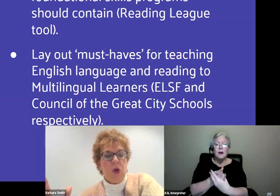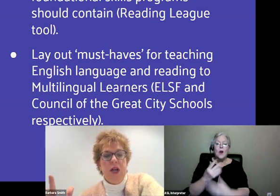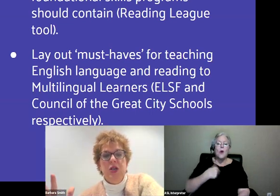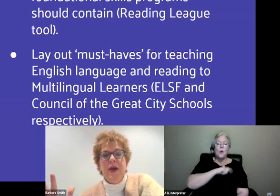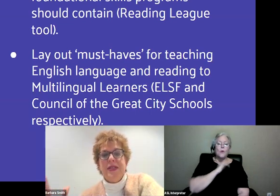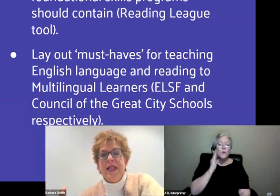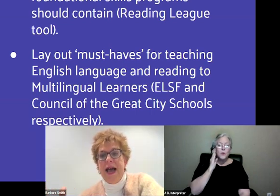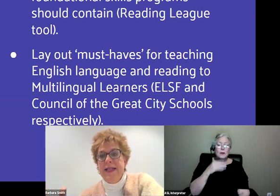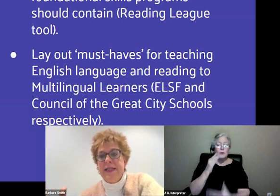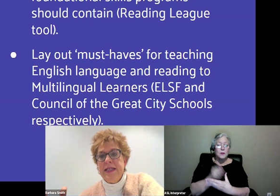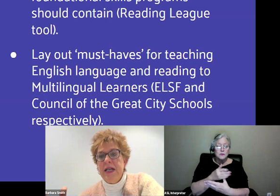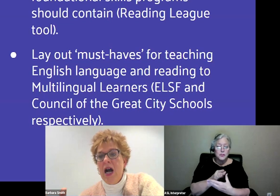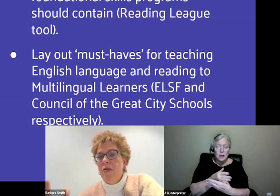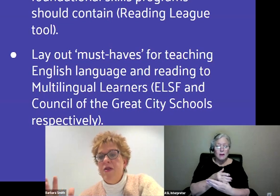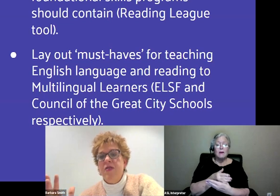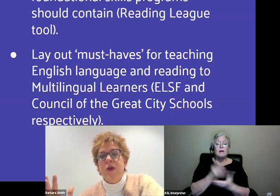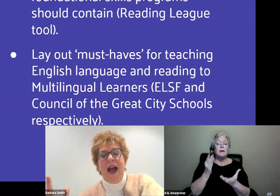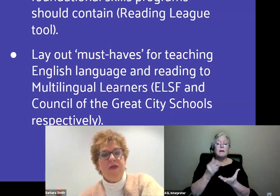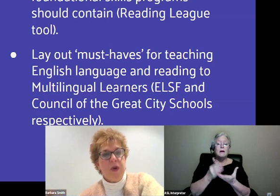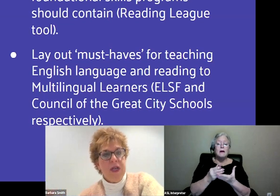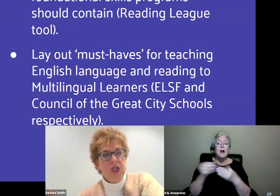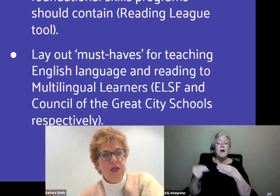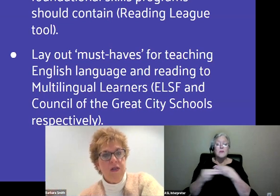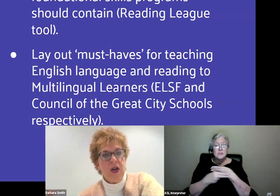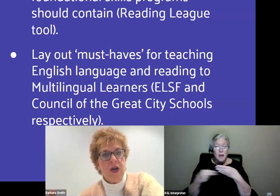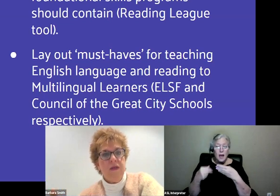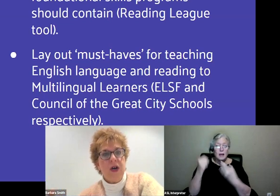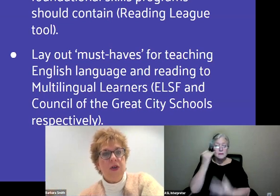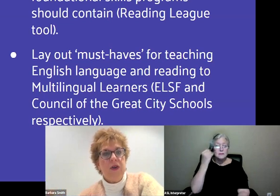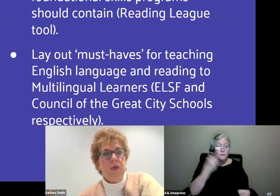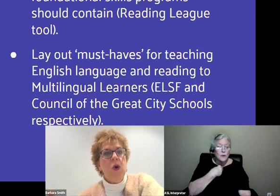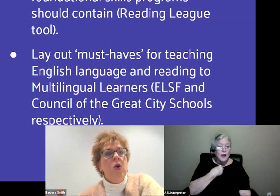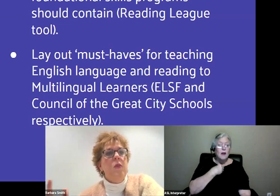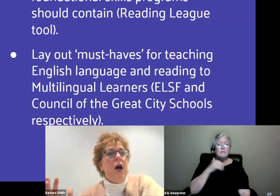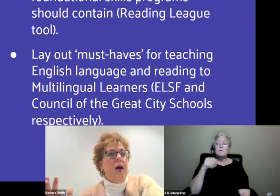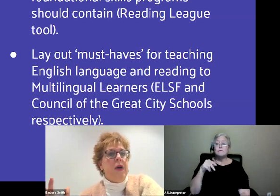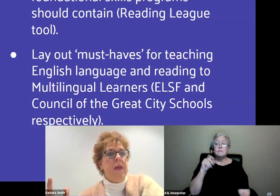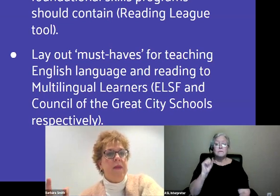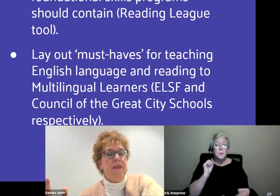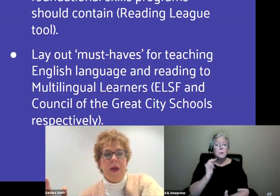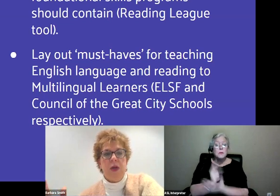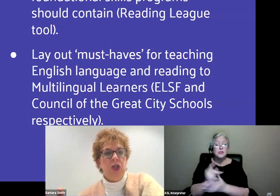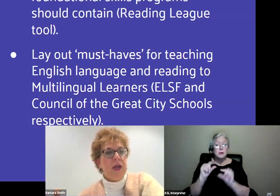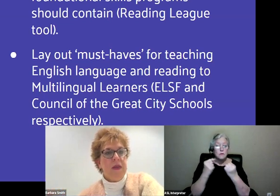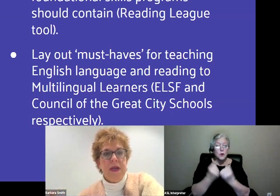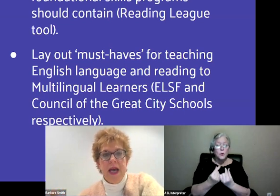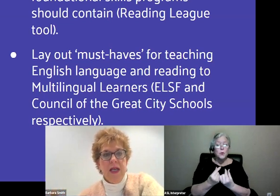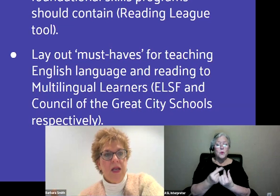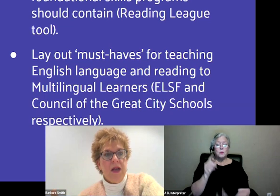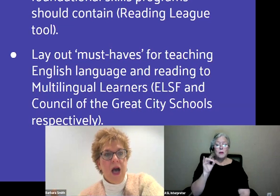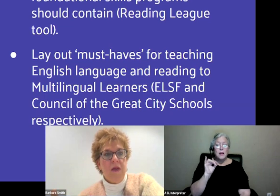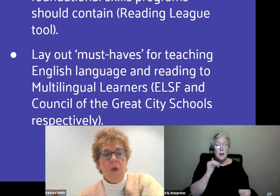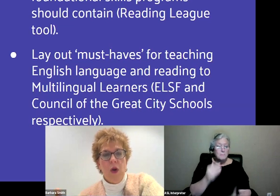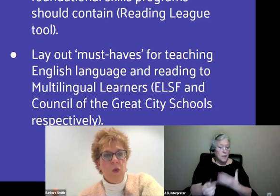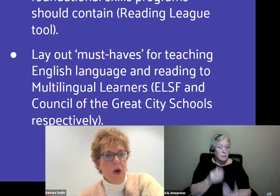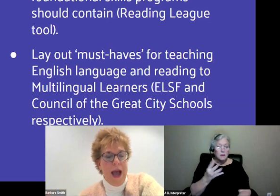There's a question about the slides. If we have the permission of our group, and they may want to look at them again.